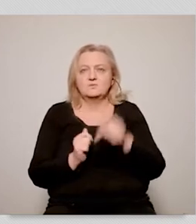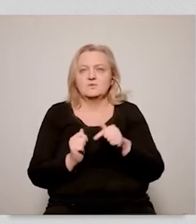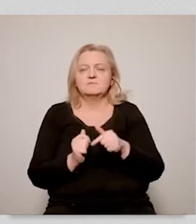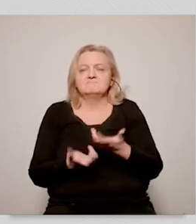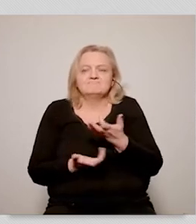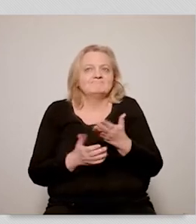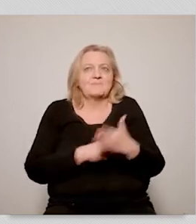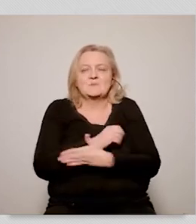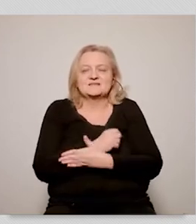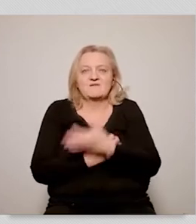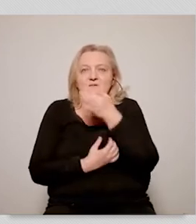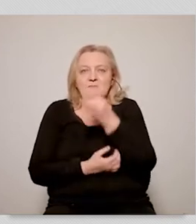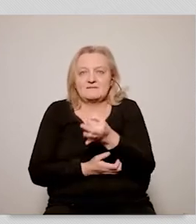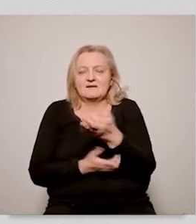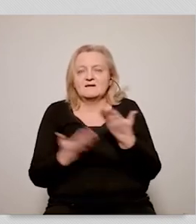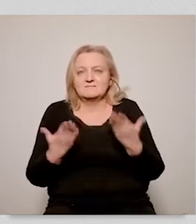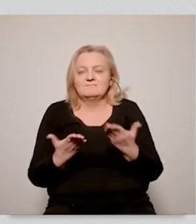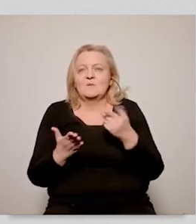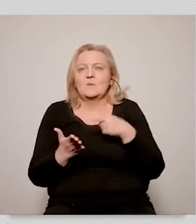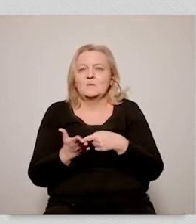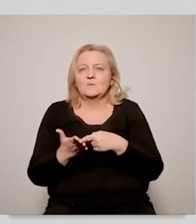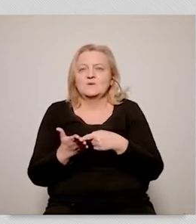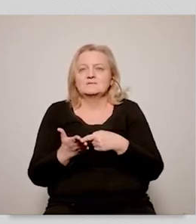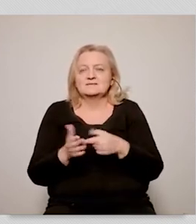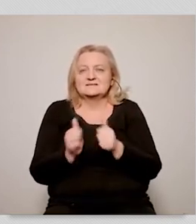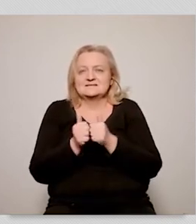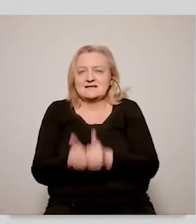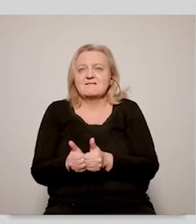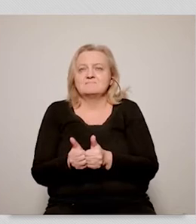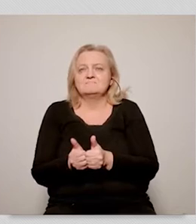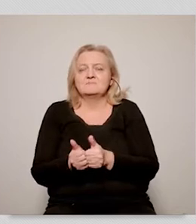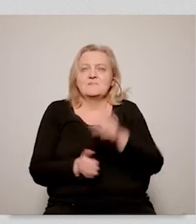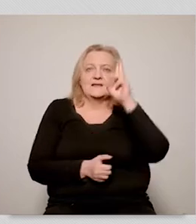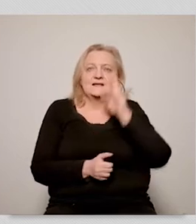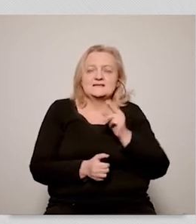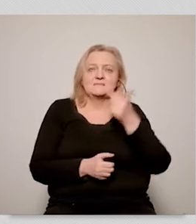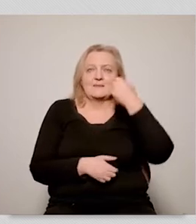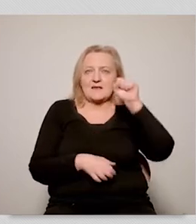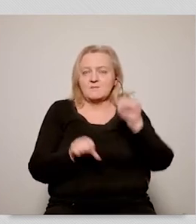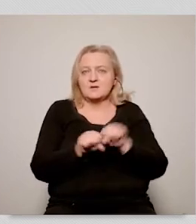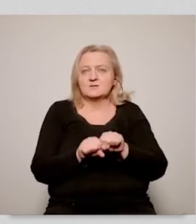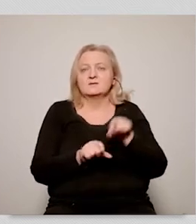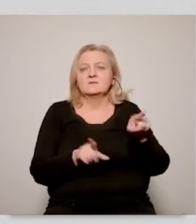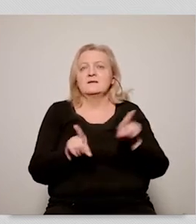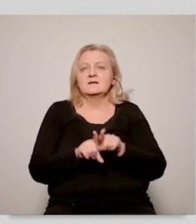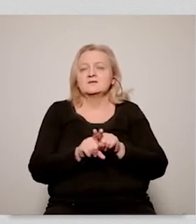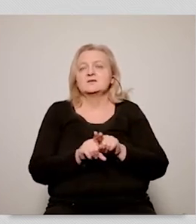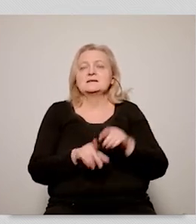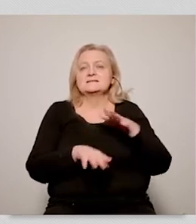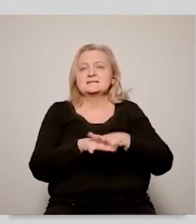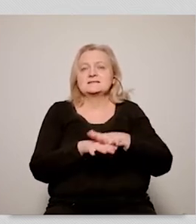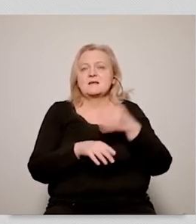different ideas, but irrespective of all these ideas, we need to answer this question regarding the